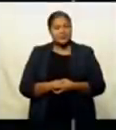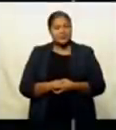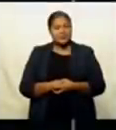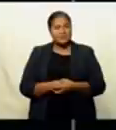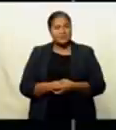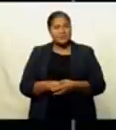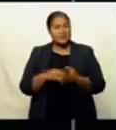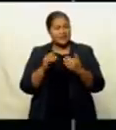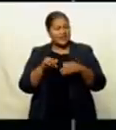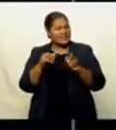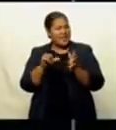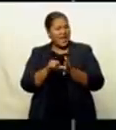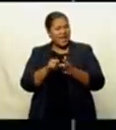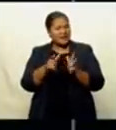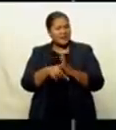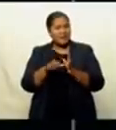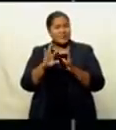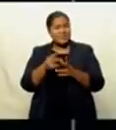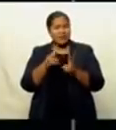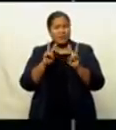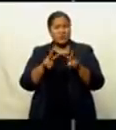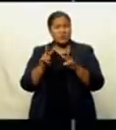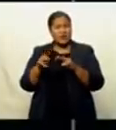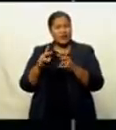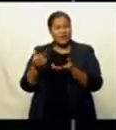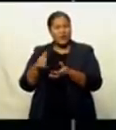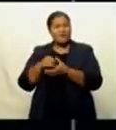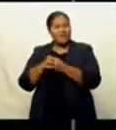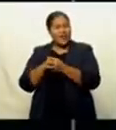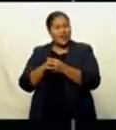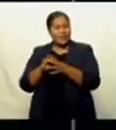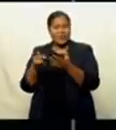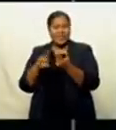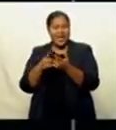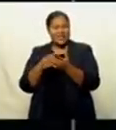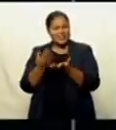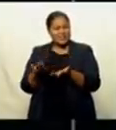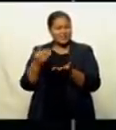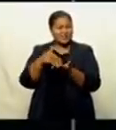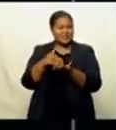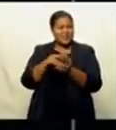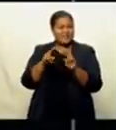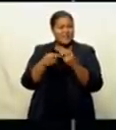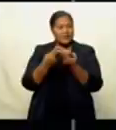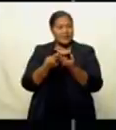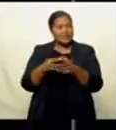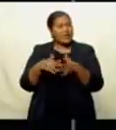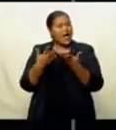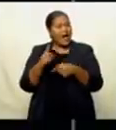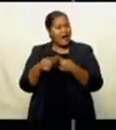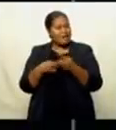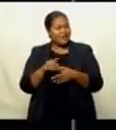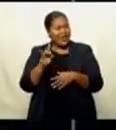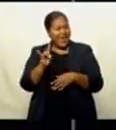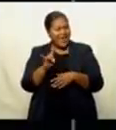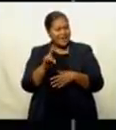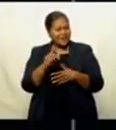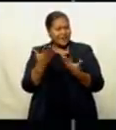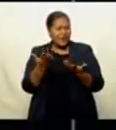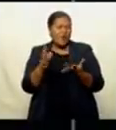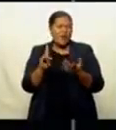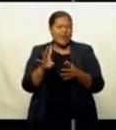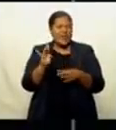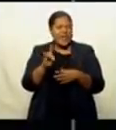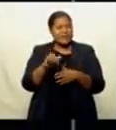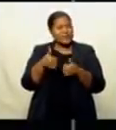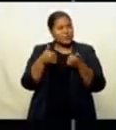And in these trying times, some are looking for companionship, while others to add to family. So how about pets, and what are some pets that